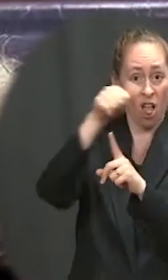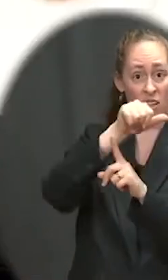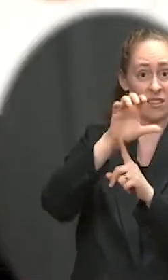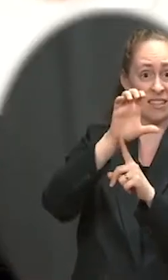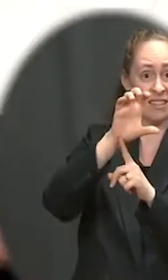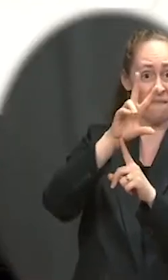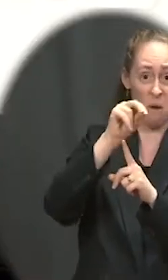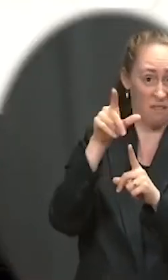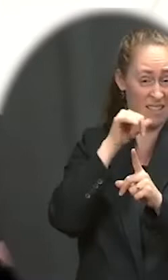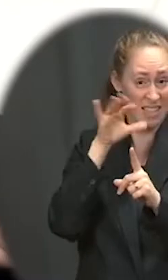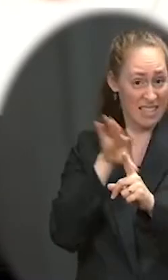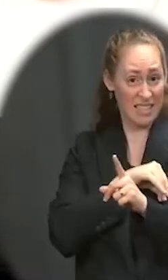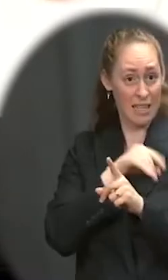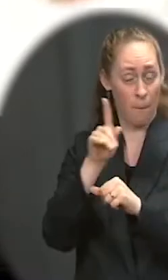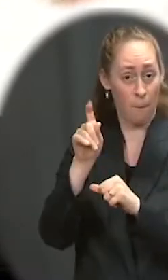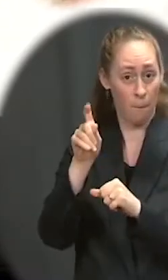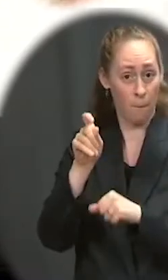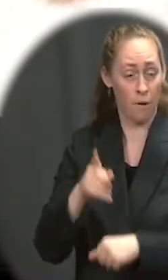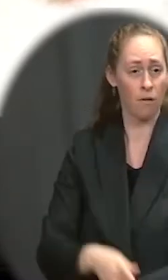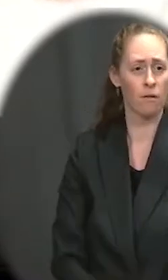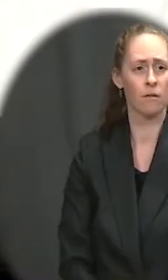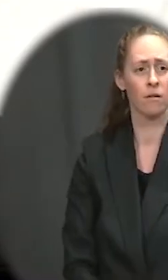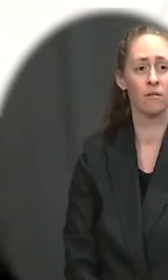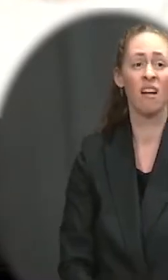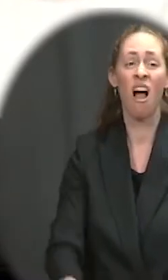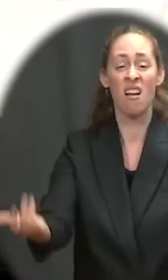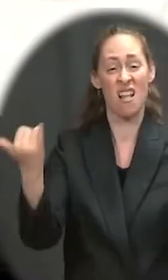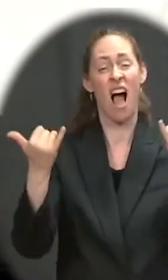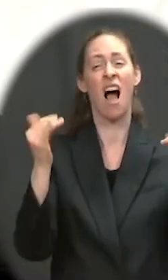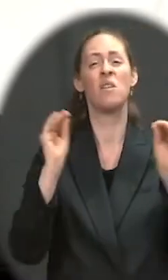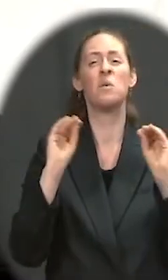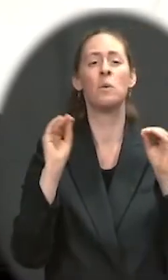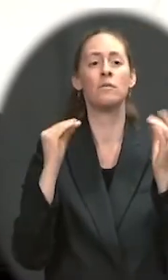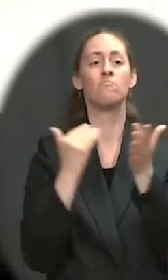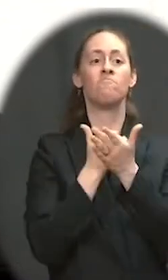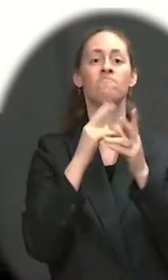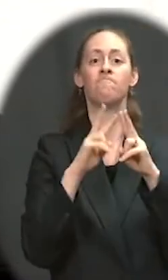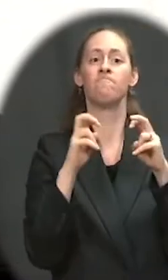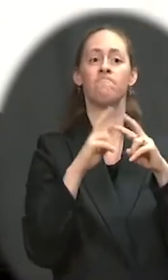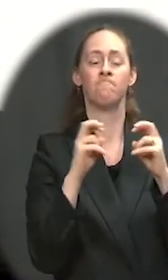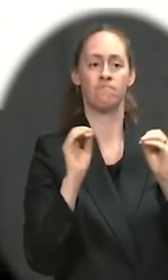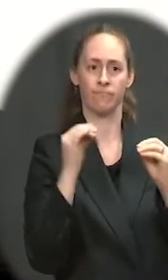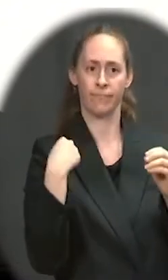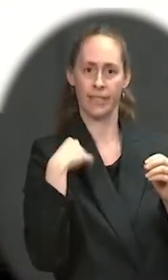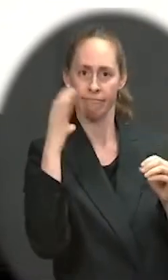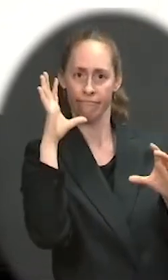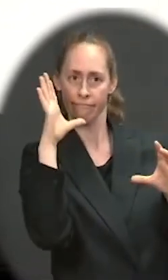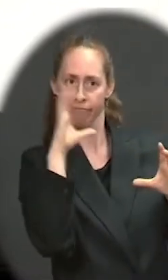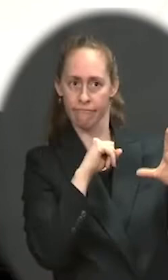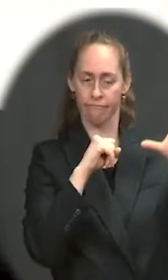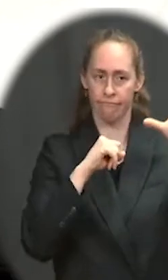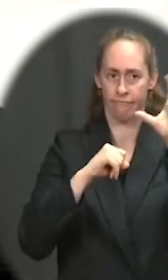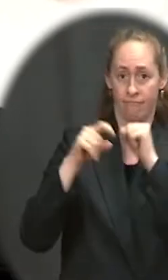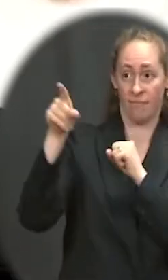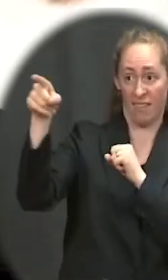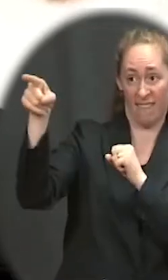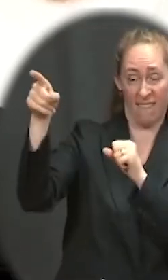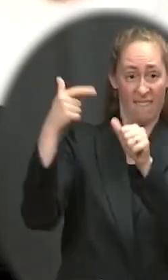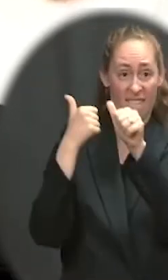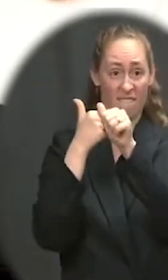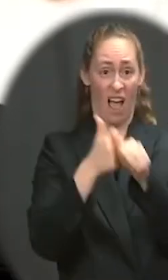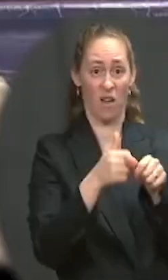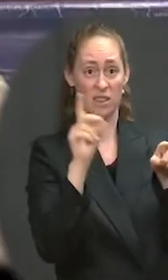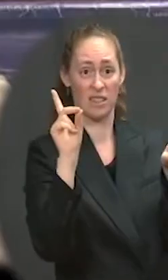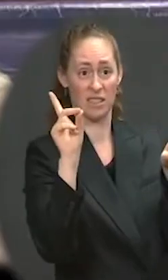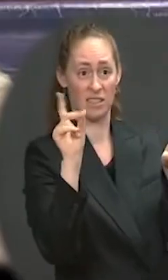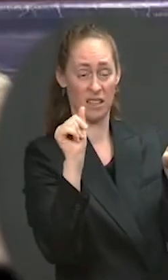Well, Hans, there is no assessment at this point in time. Our assumption is that they would be abiding by accurate data, so we'll look forward to seeing those assessments. And when do you